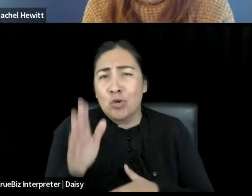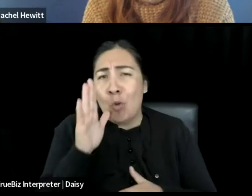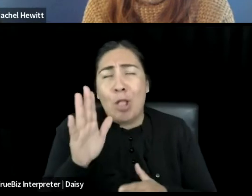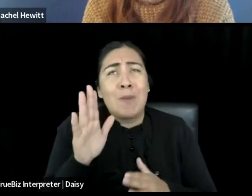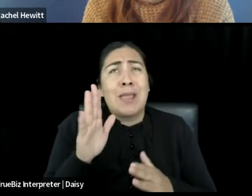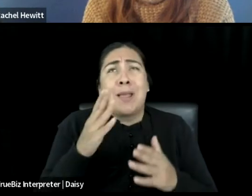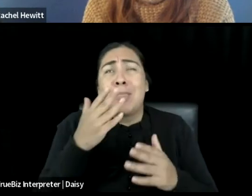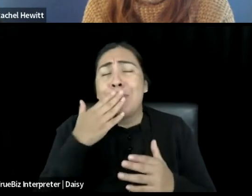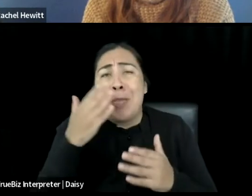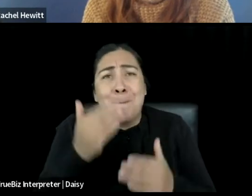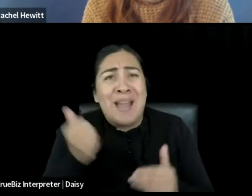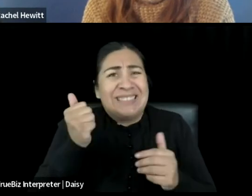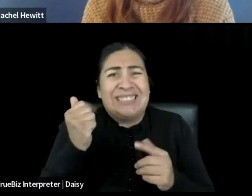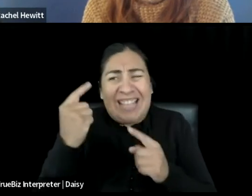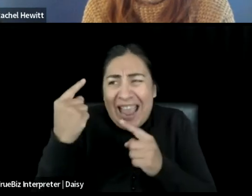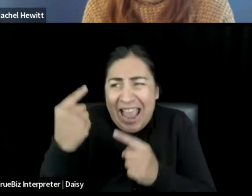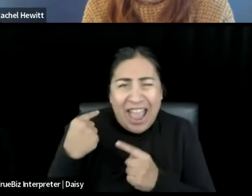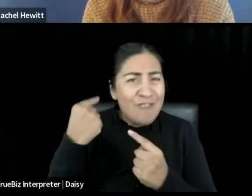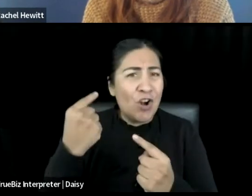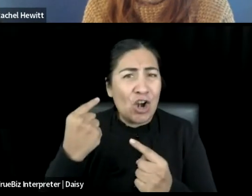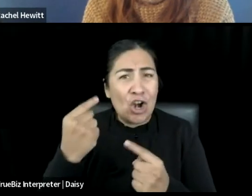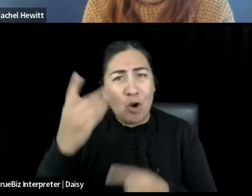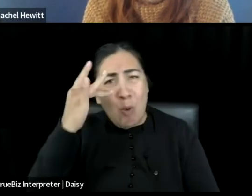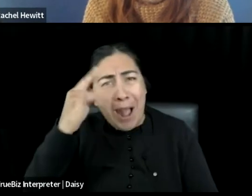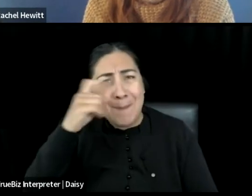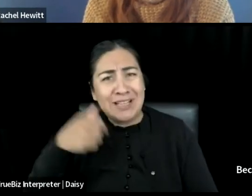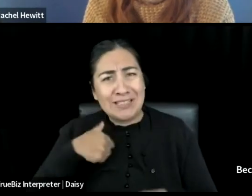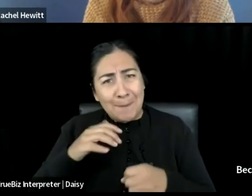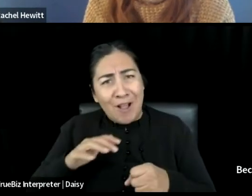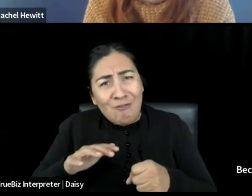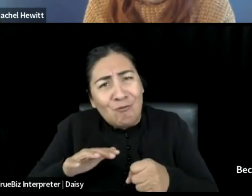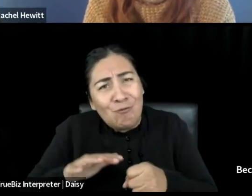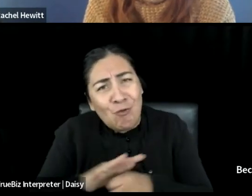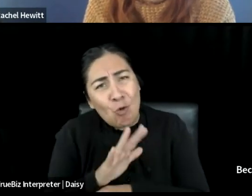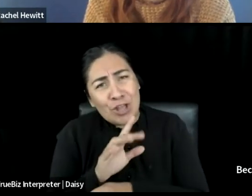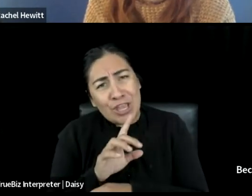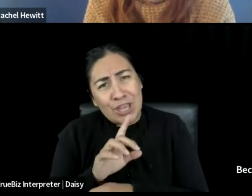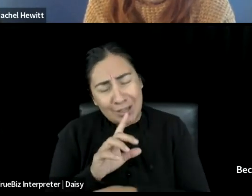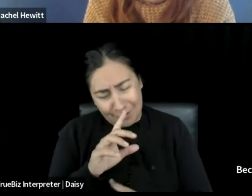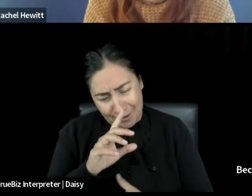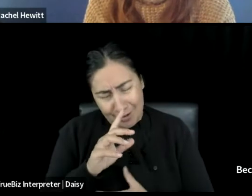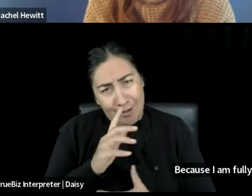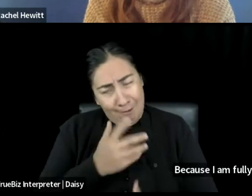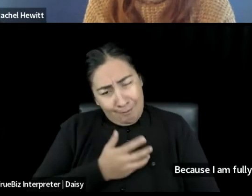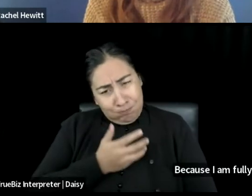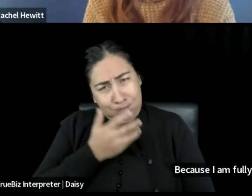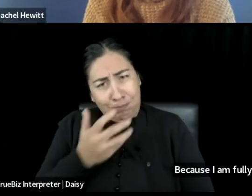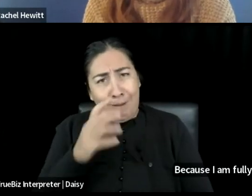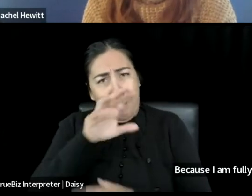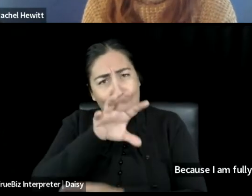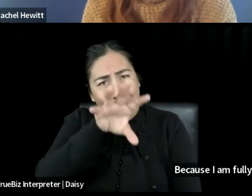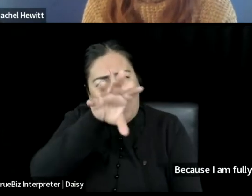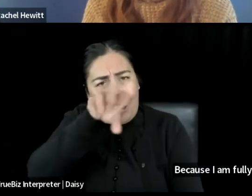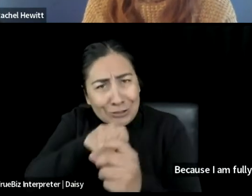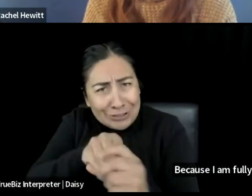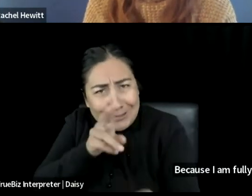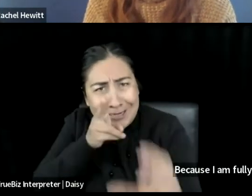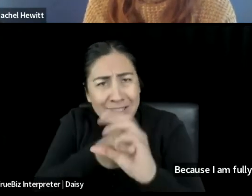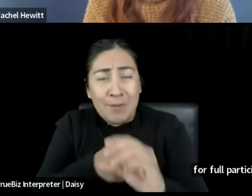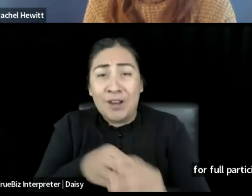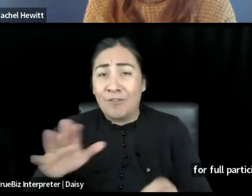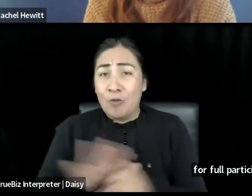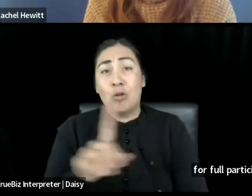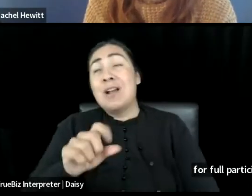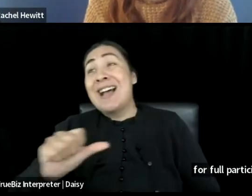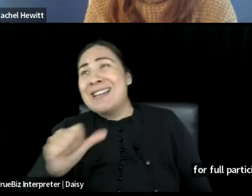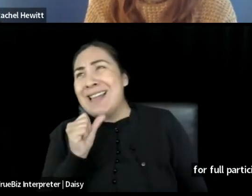because I am fully participating. And I go back to that full participation. Not like I agree to be in the